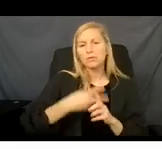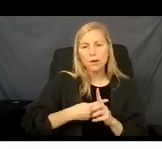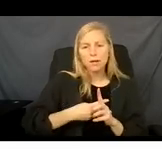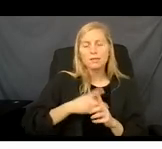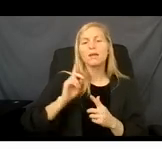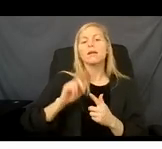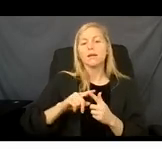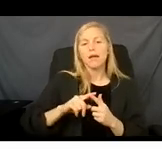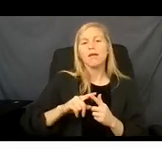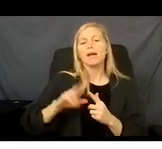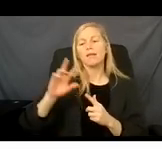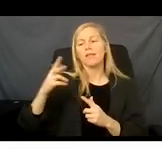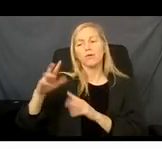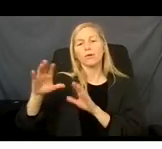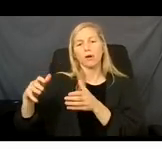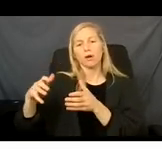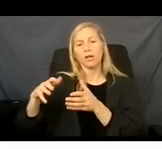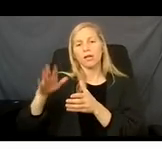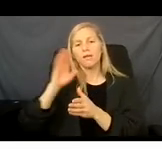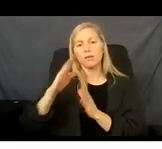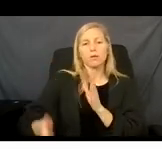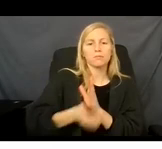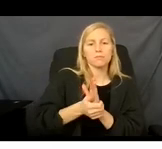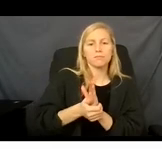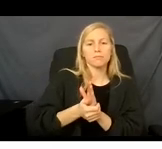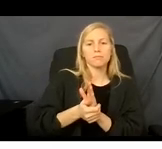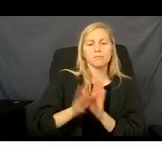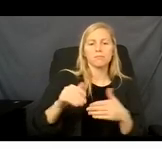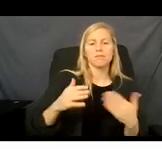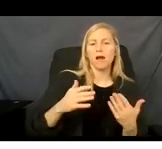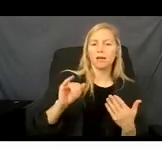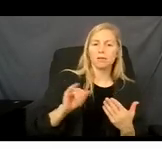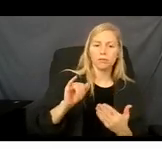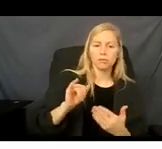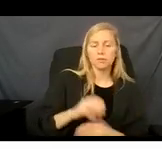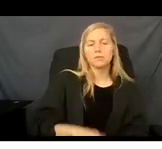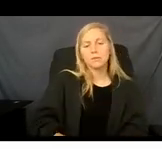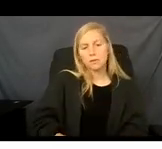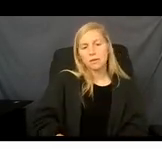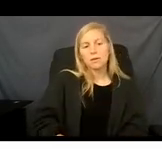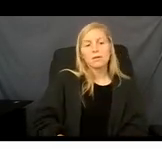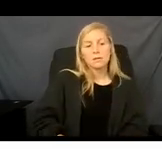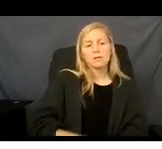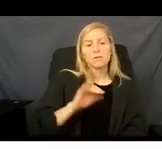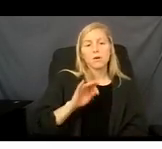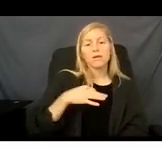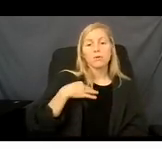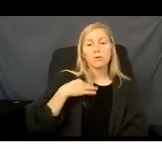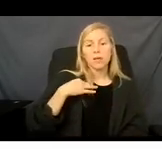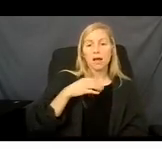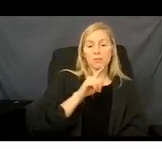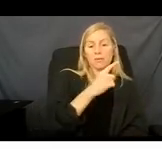depending on the time of your application. So it would be one month if you apply between the 1st and